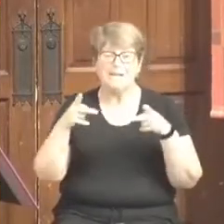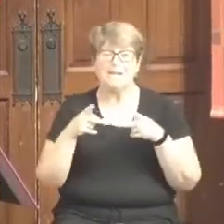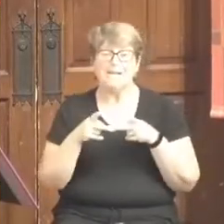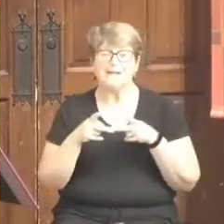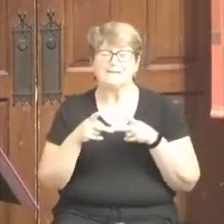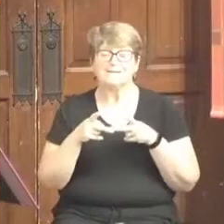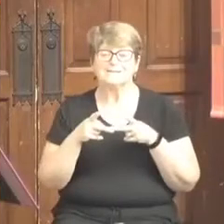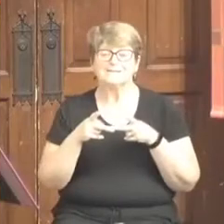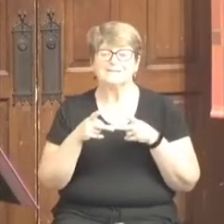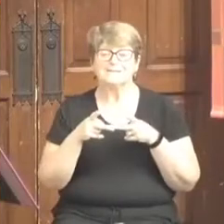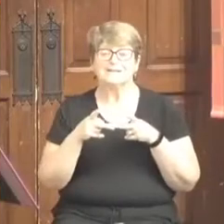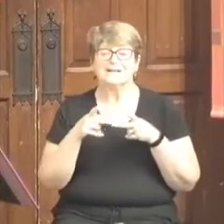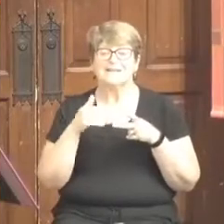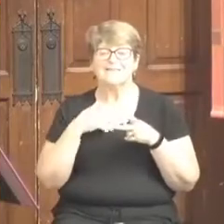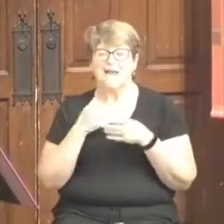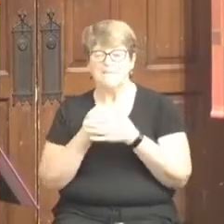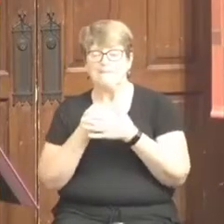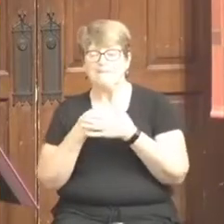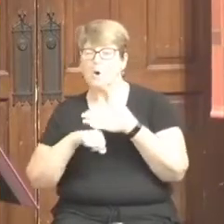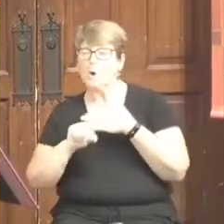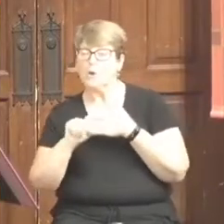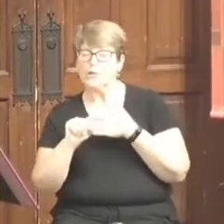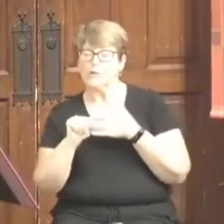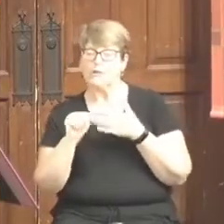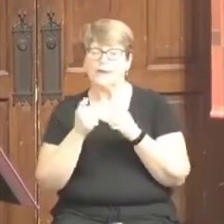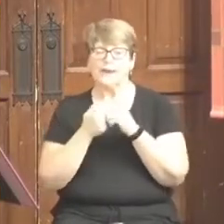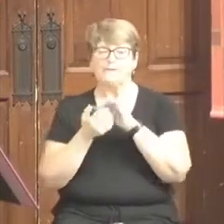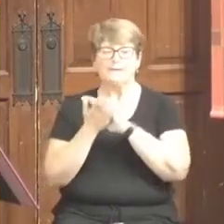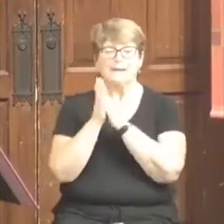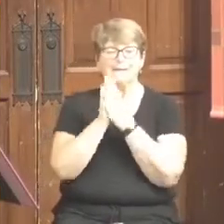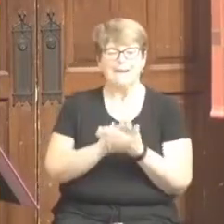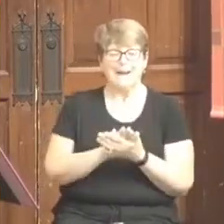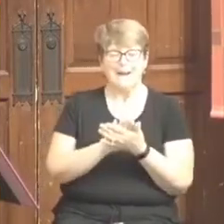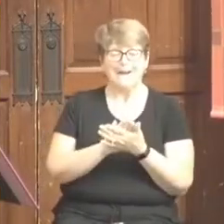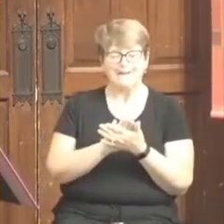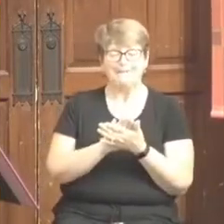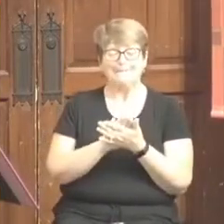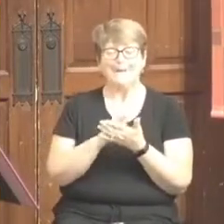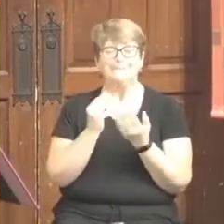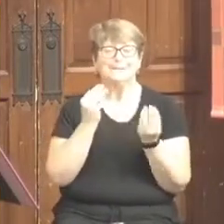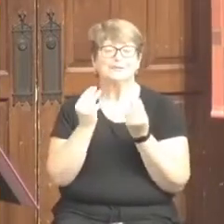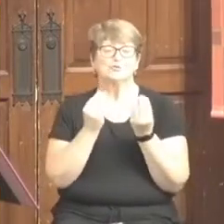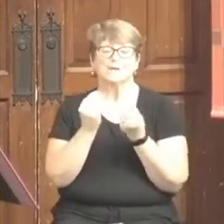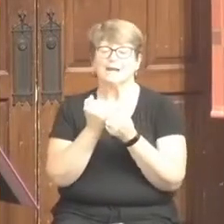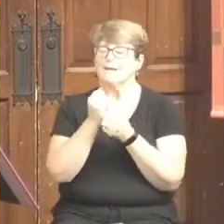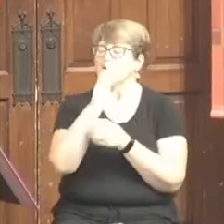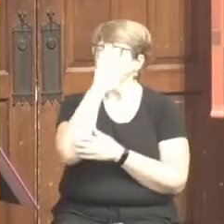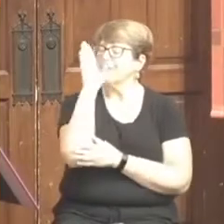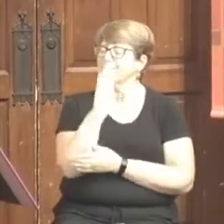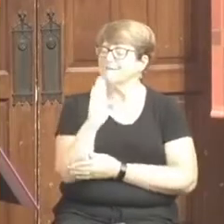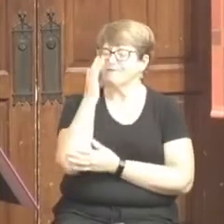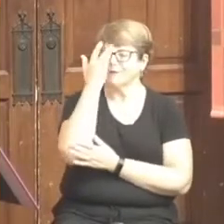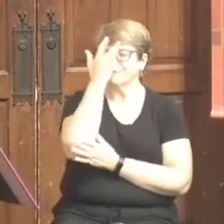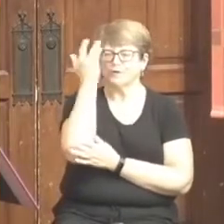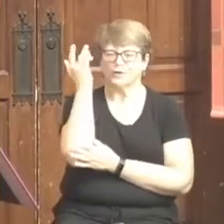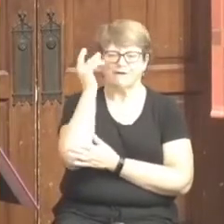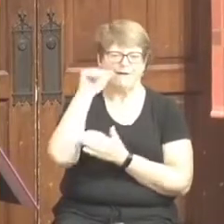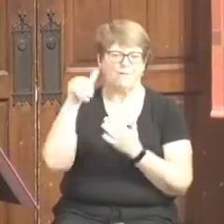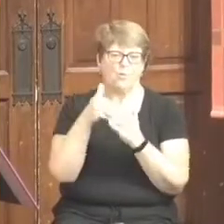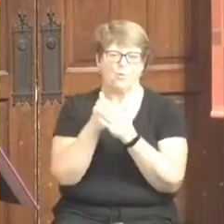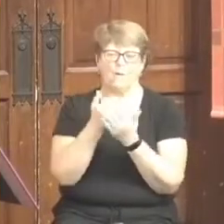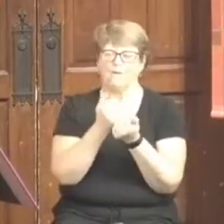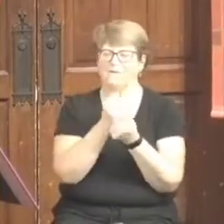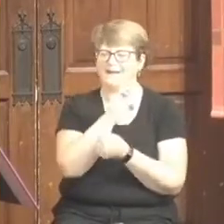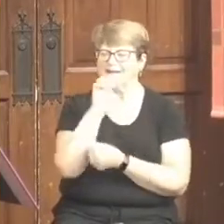that birthed and nurtured me into ministry. And I will never forget all that eastern